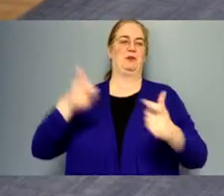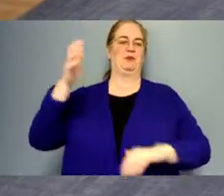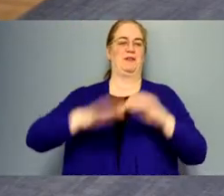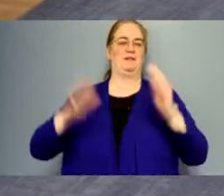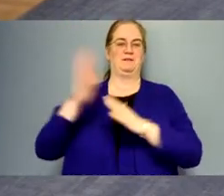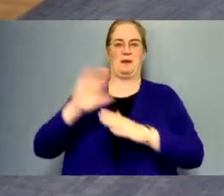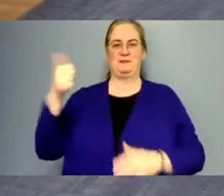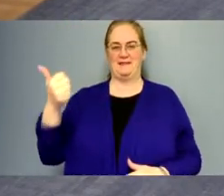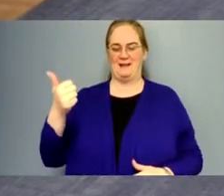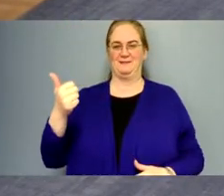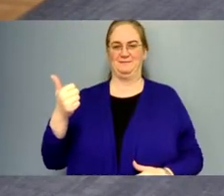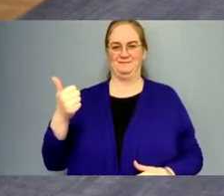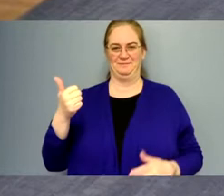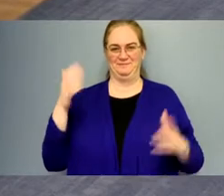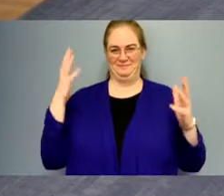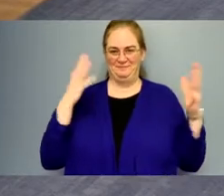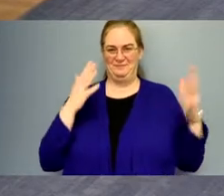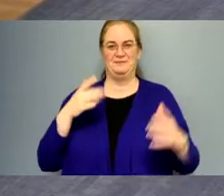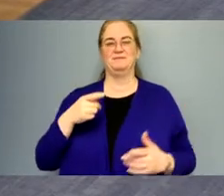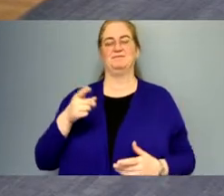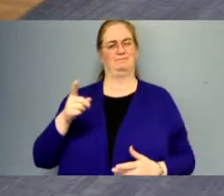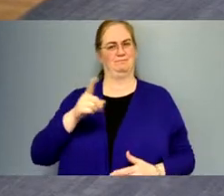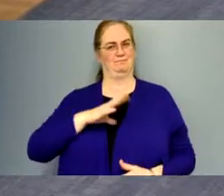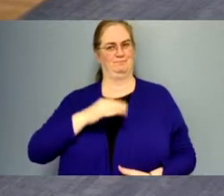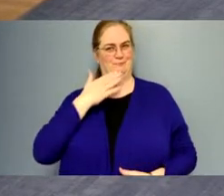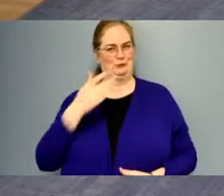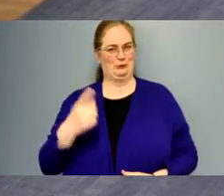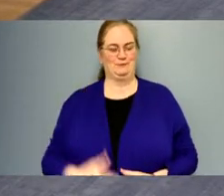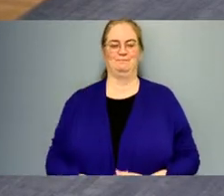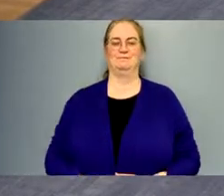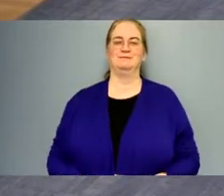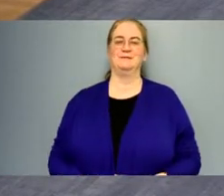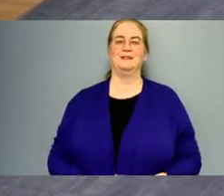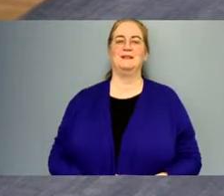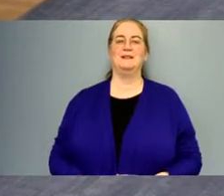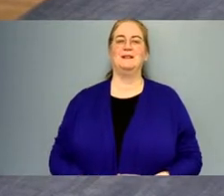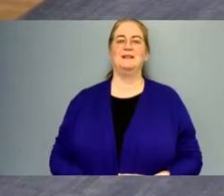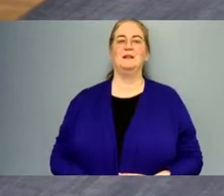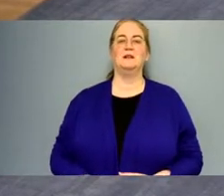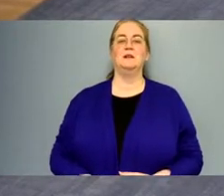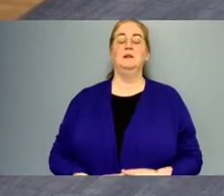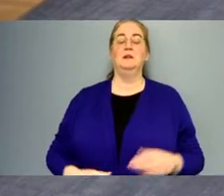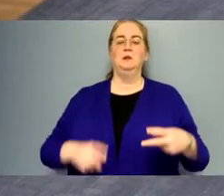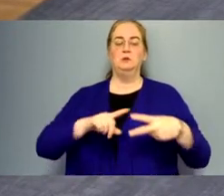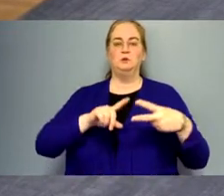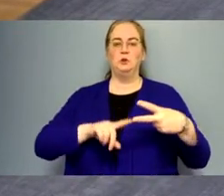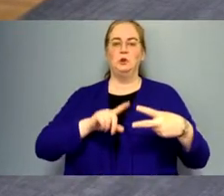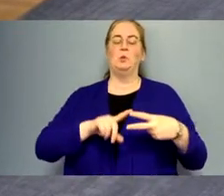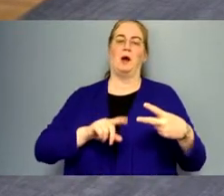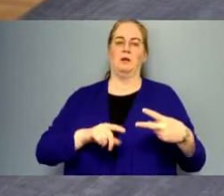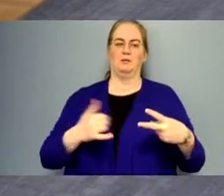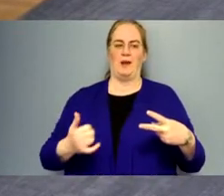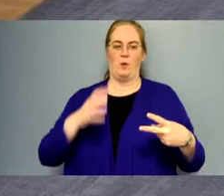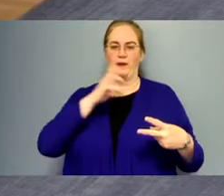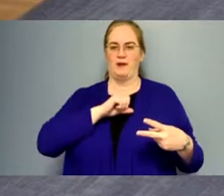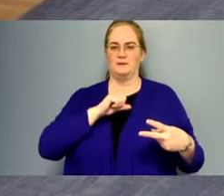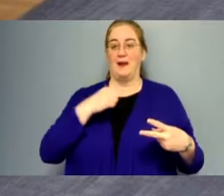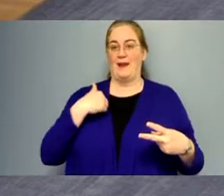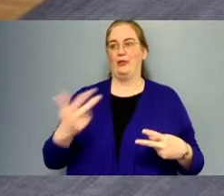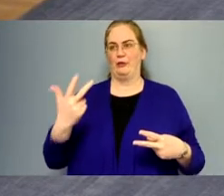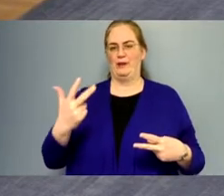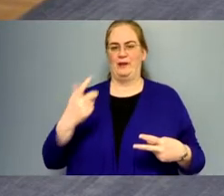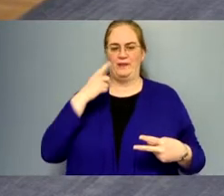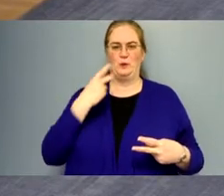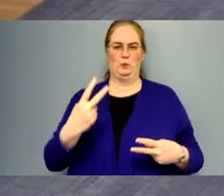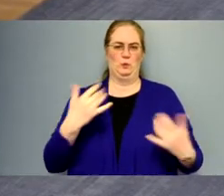that's, yeah, she was, she was good. Um, two, well now I guess, I had three, I